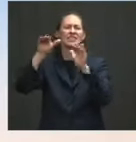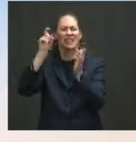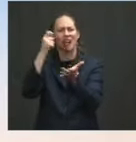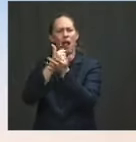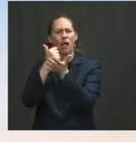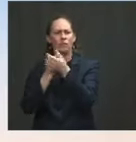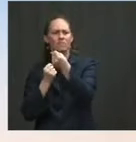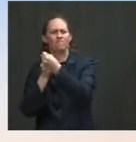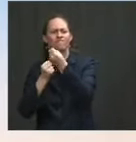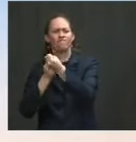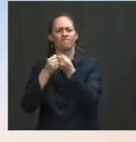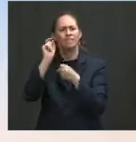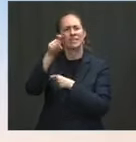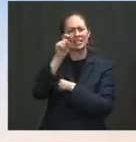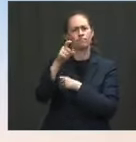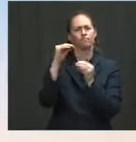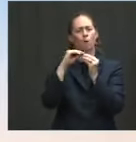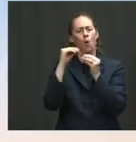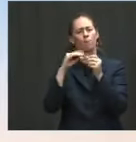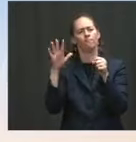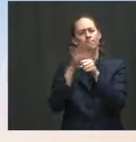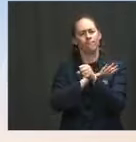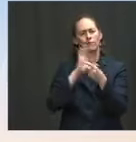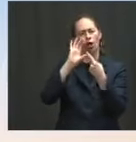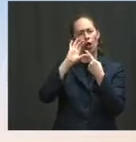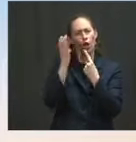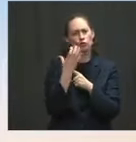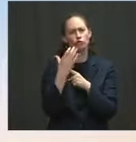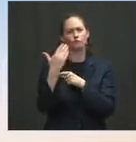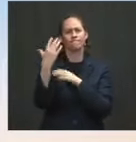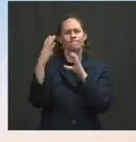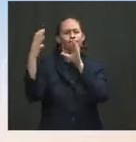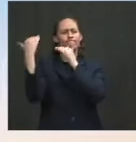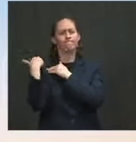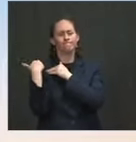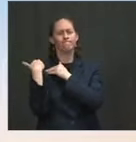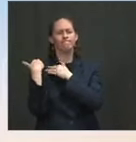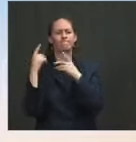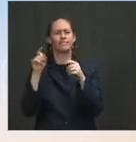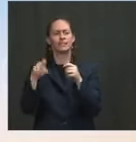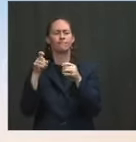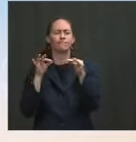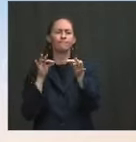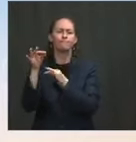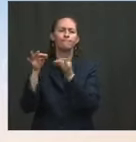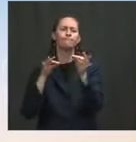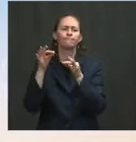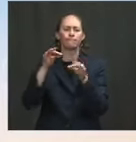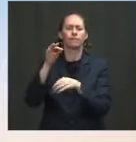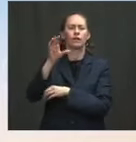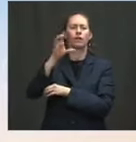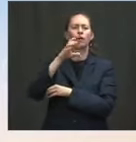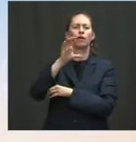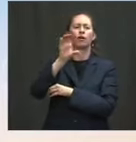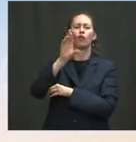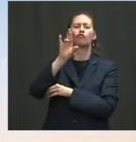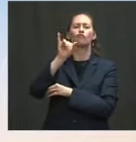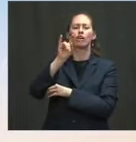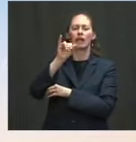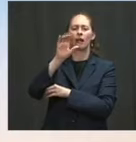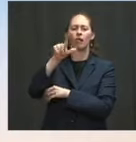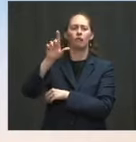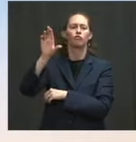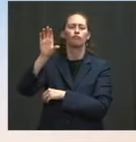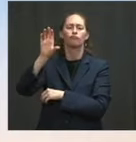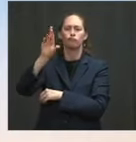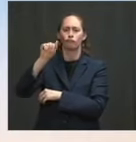education, critical race theory and ethnic studies curriculum of pre-K through 12, and higher education. The President is obviously a big fan of